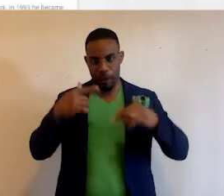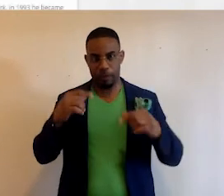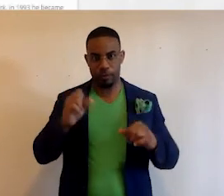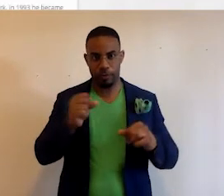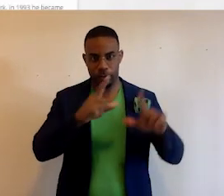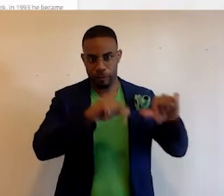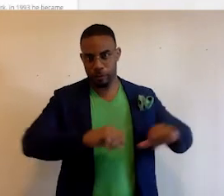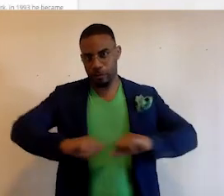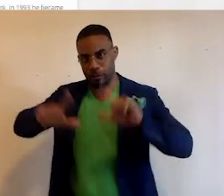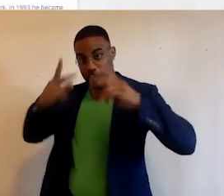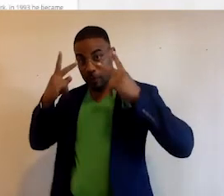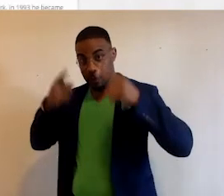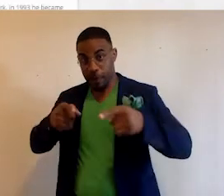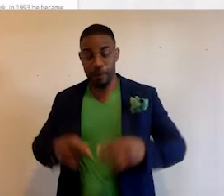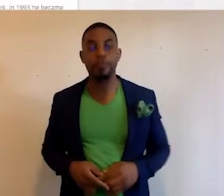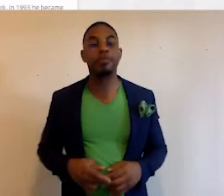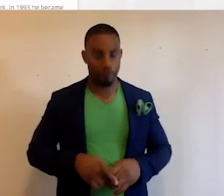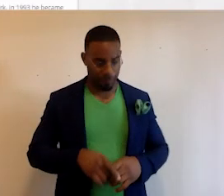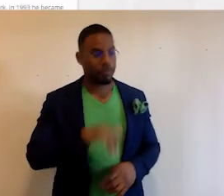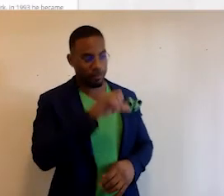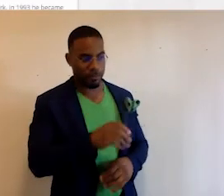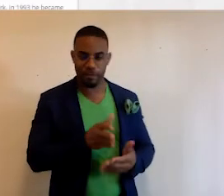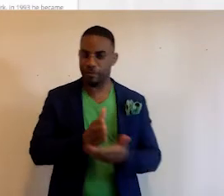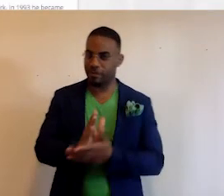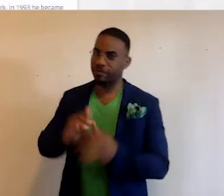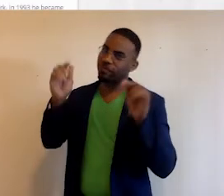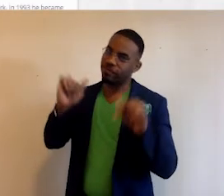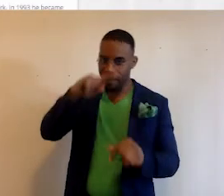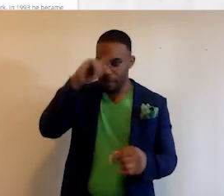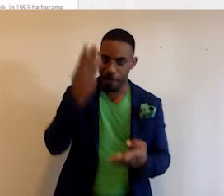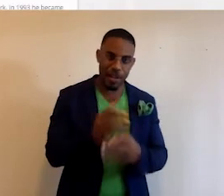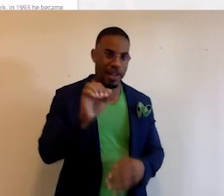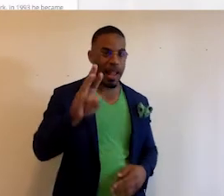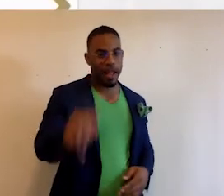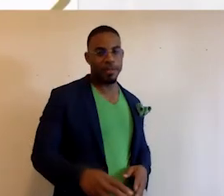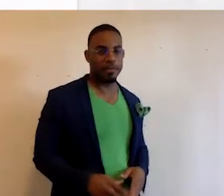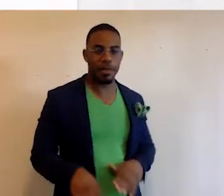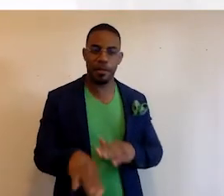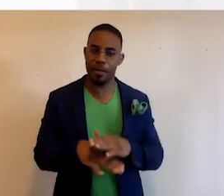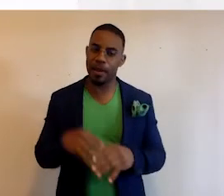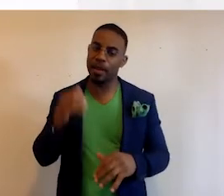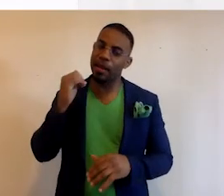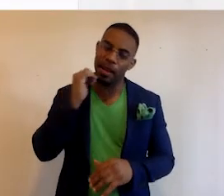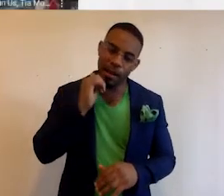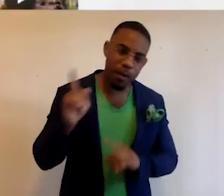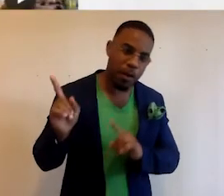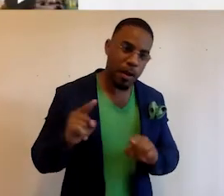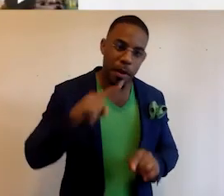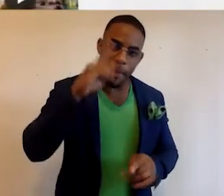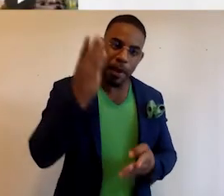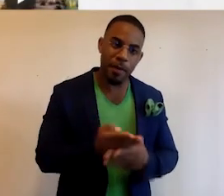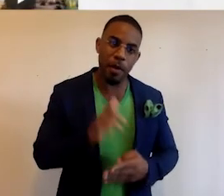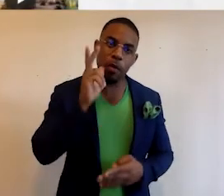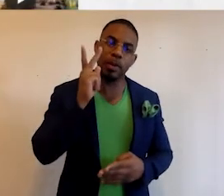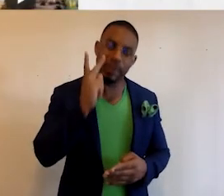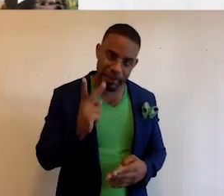Is my screen up? Yep. All right. So this is blackfacts.com. Basically, every day that you come to Black Facts,